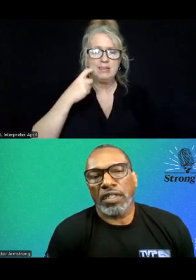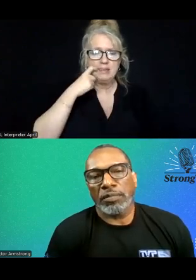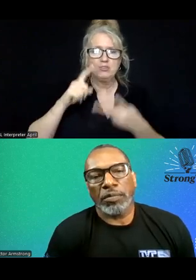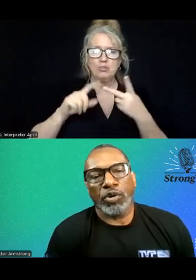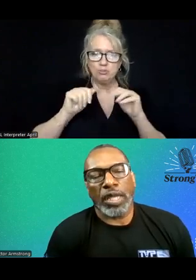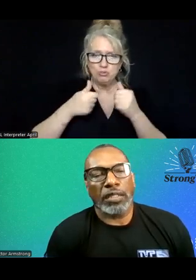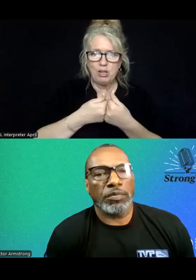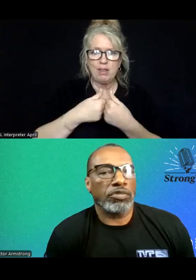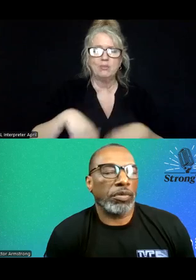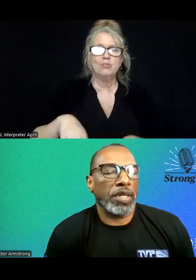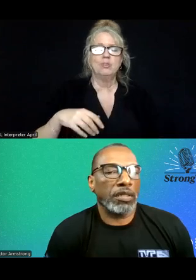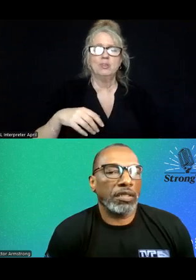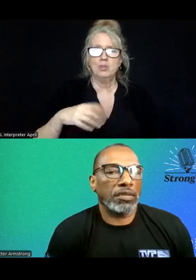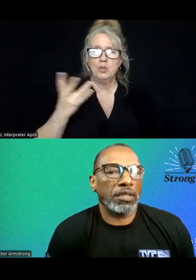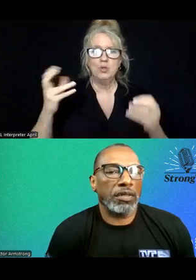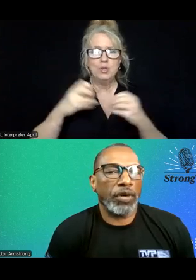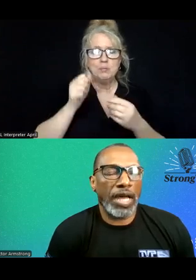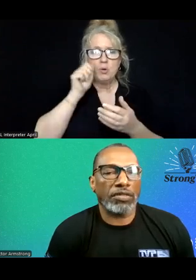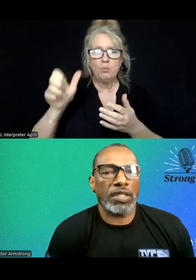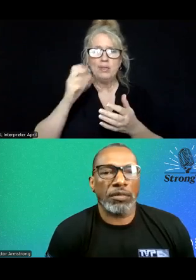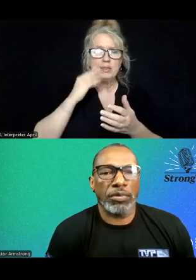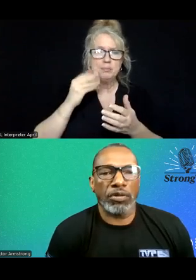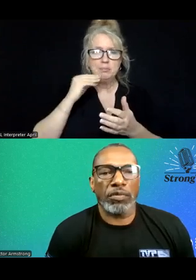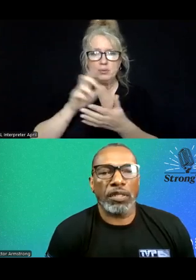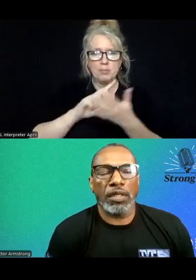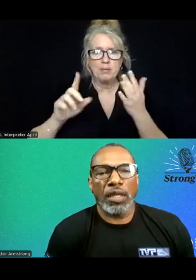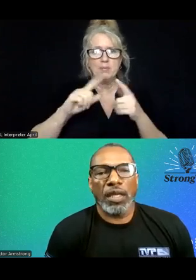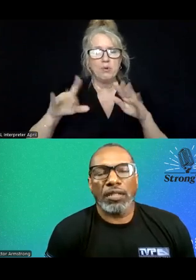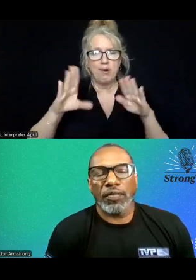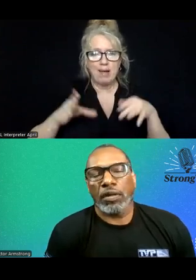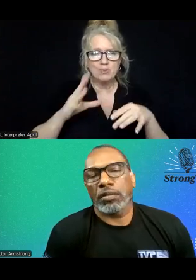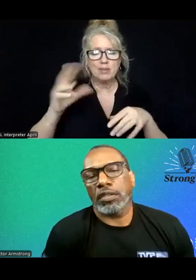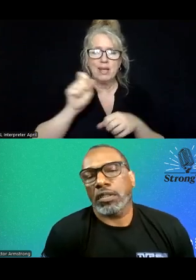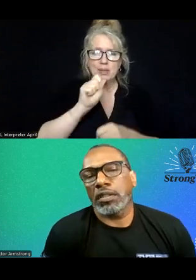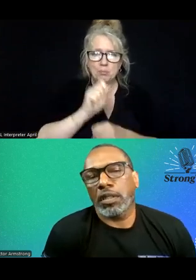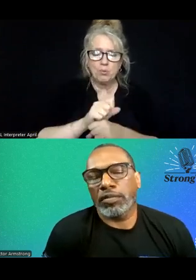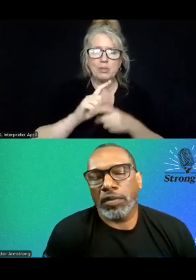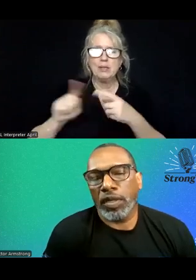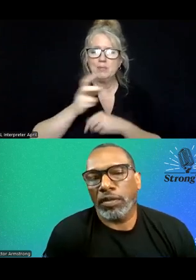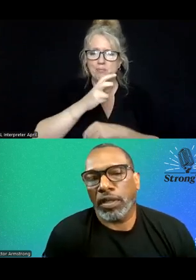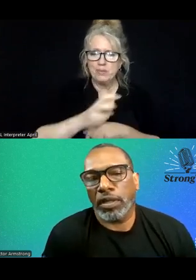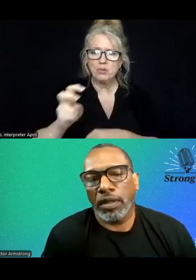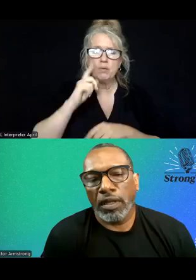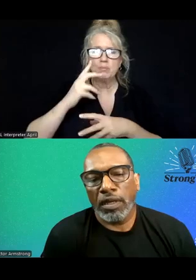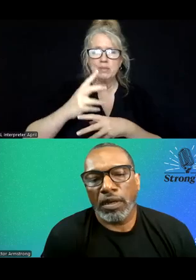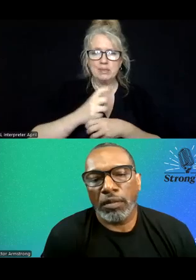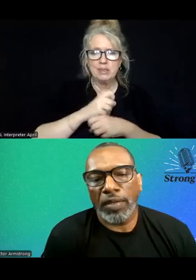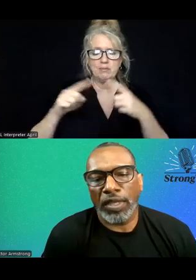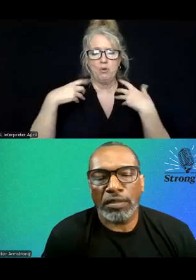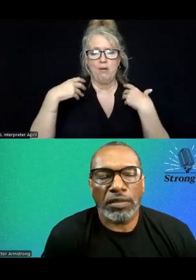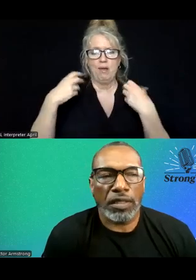being more likely to be discriminated against for housing and employment and difficulties in receiving health care,